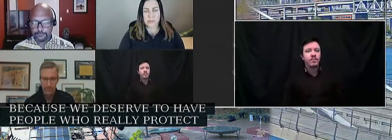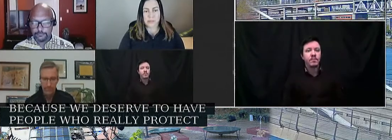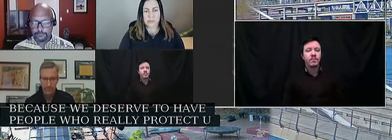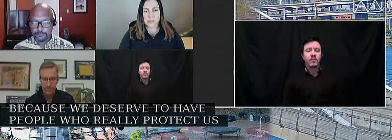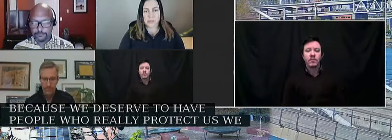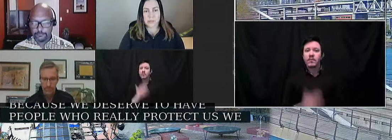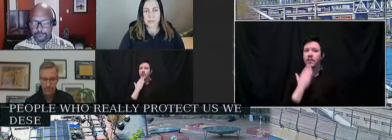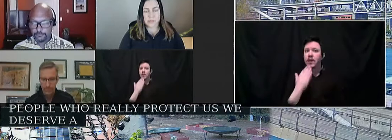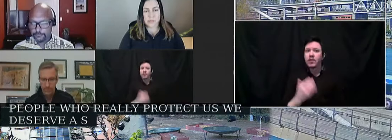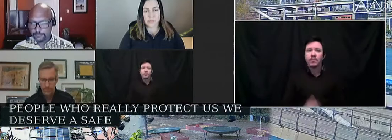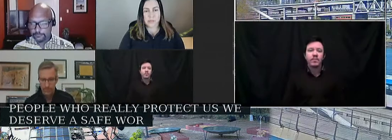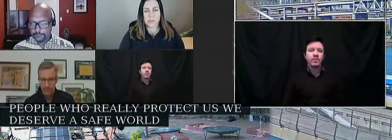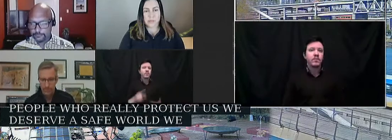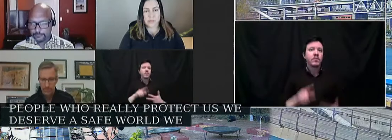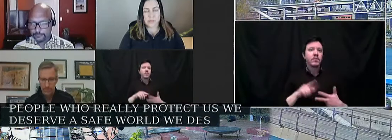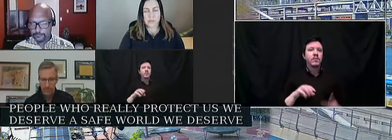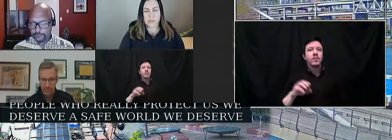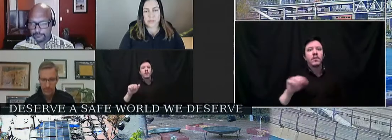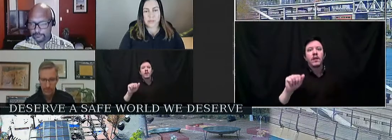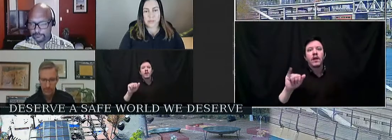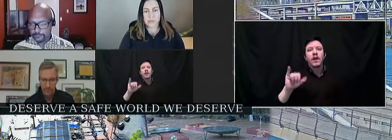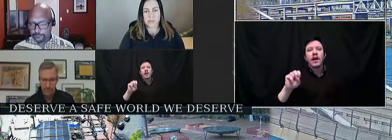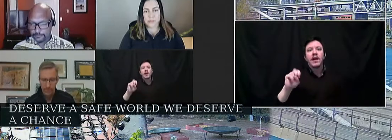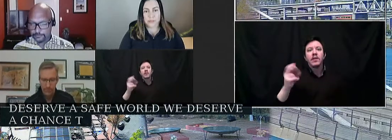Thank you. Next we have Aisha.